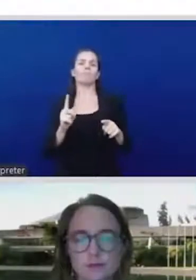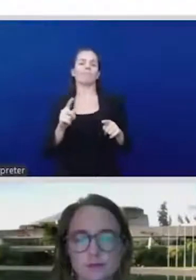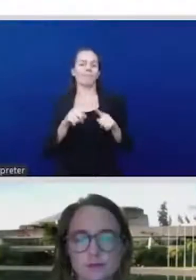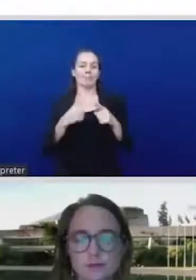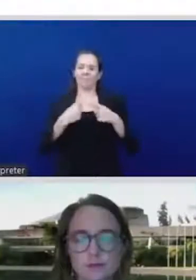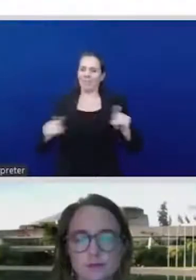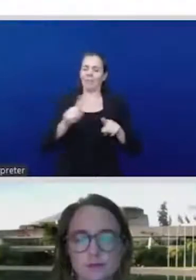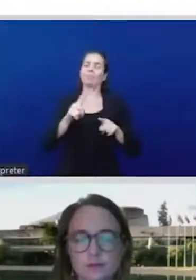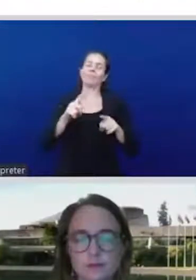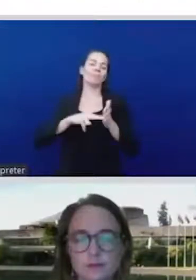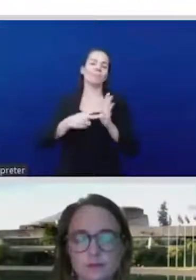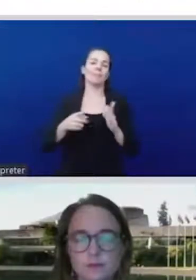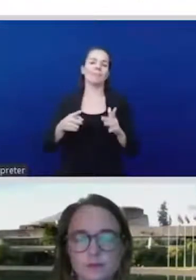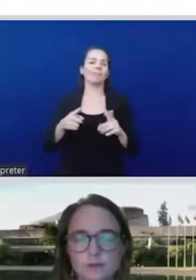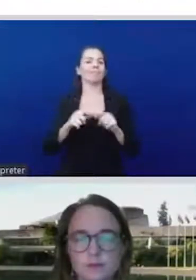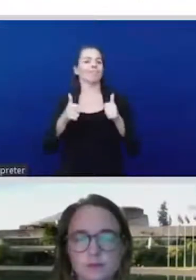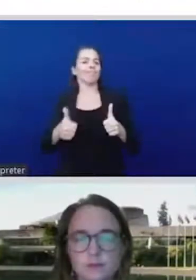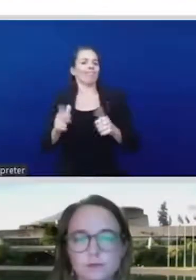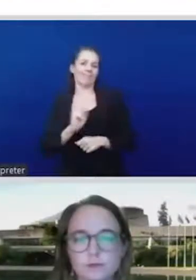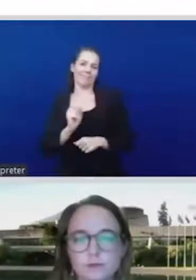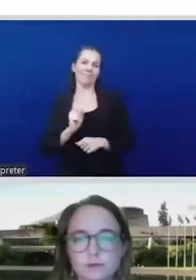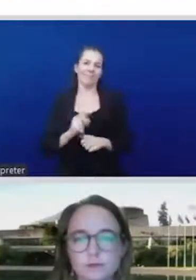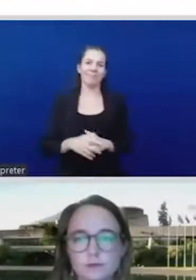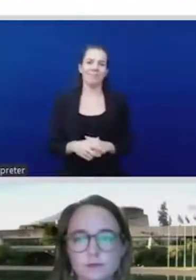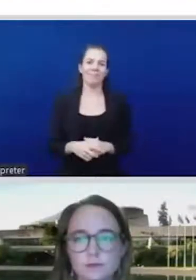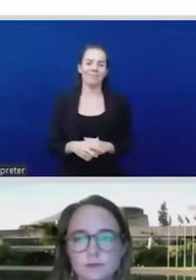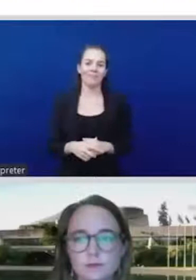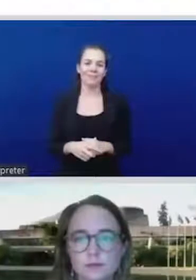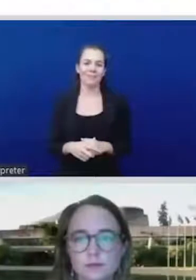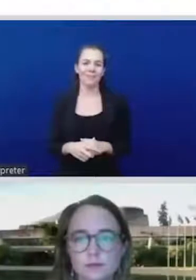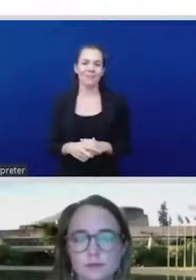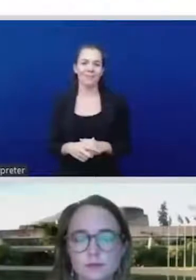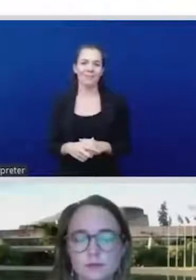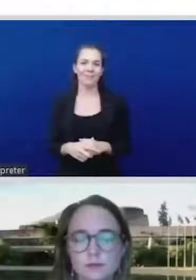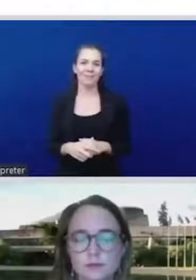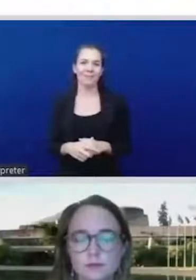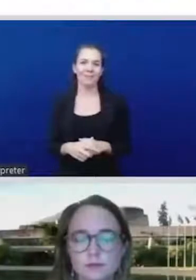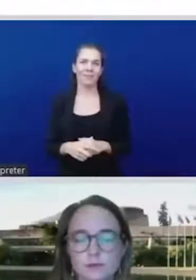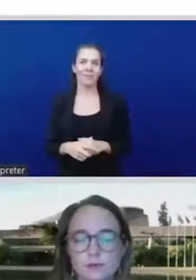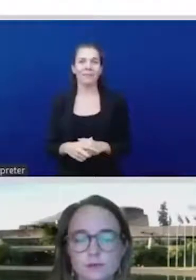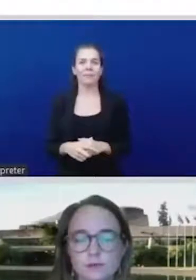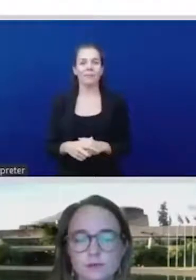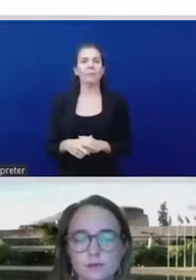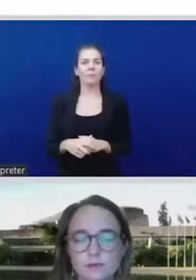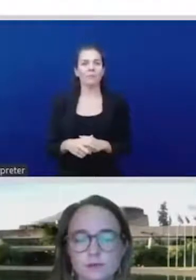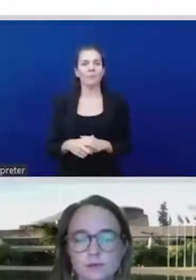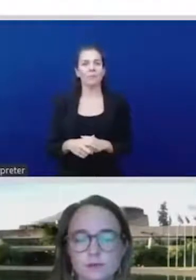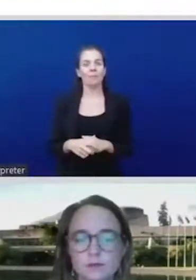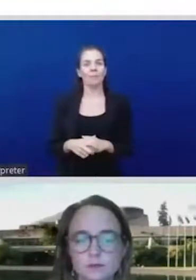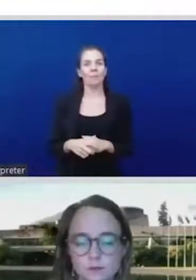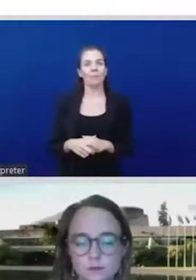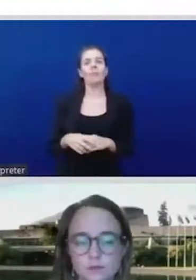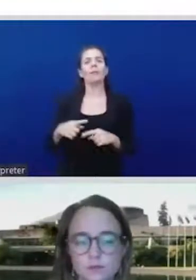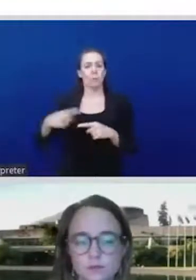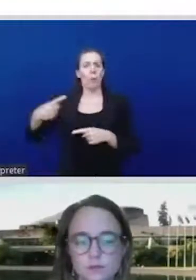on many levels, because of the way that the pandemic has integrated the interconnectivity among